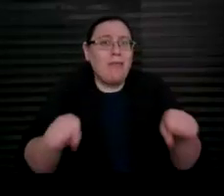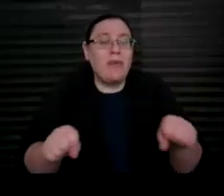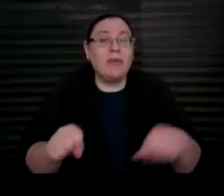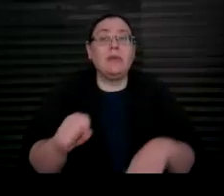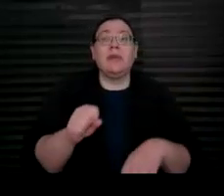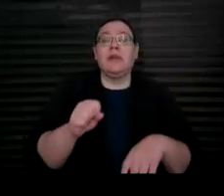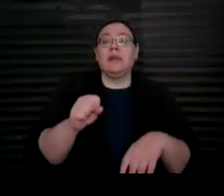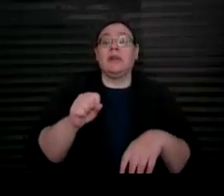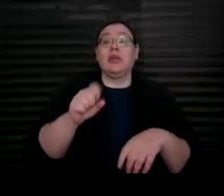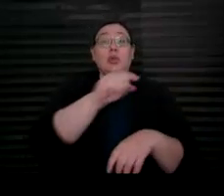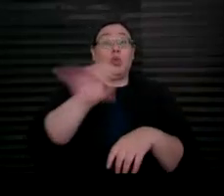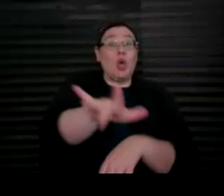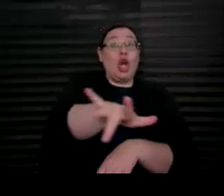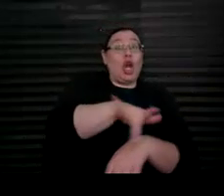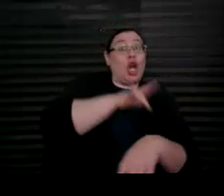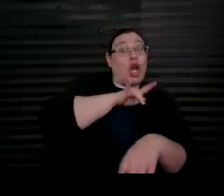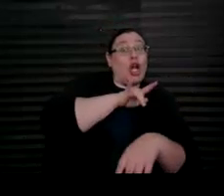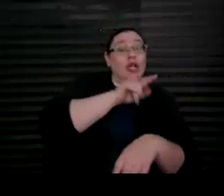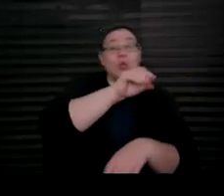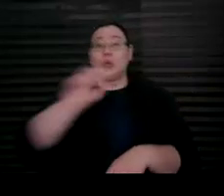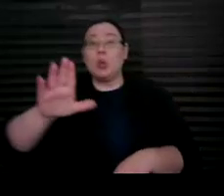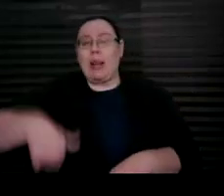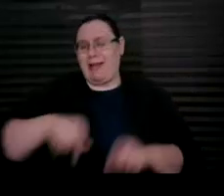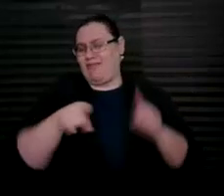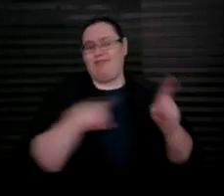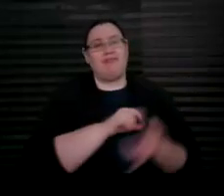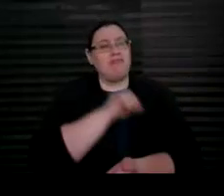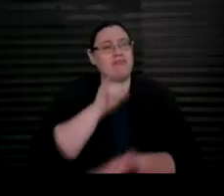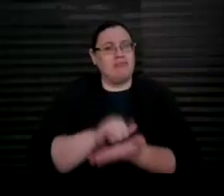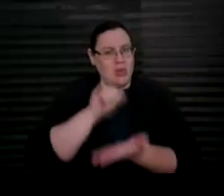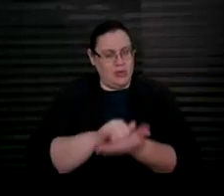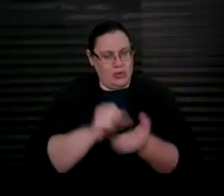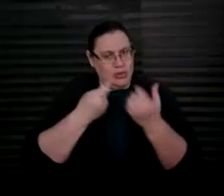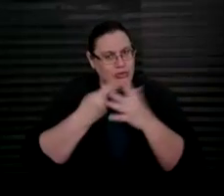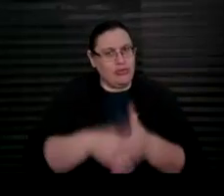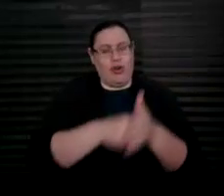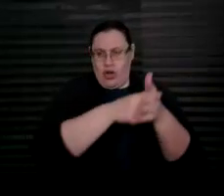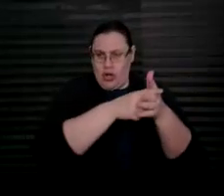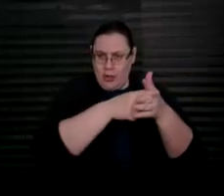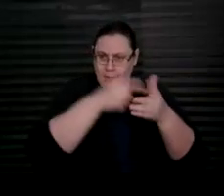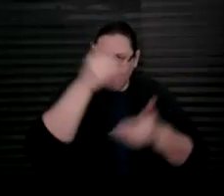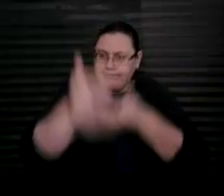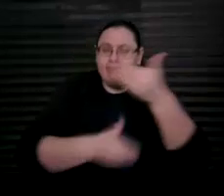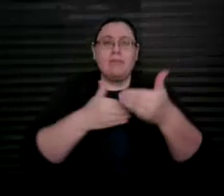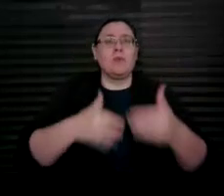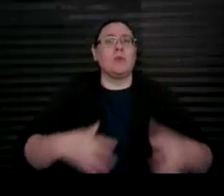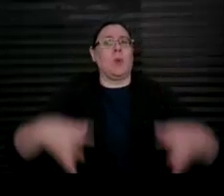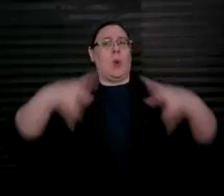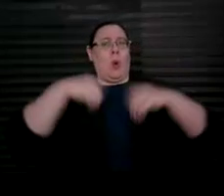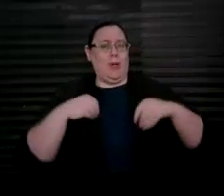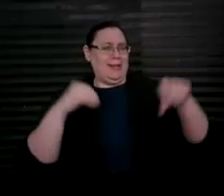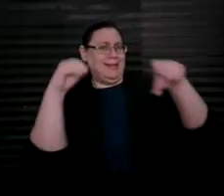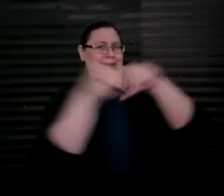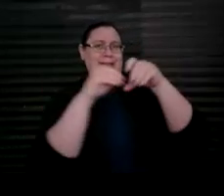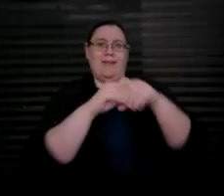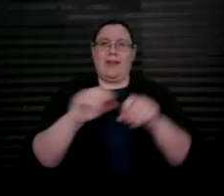never too early, nor too late to get started on your path to owning and saving an ABLE account.